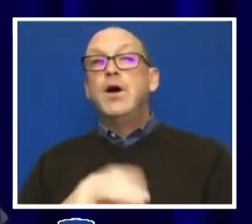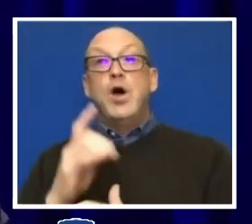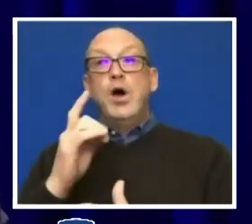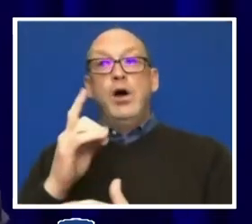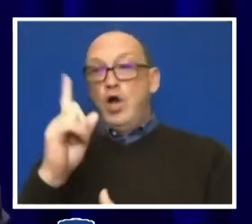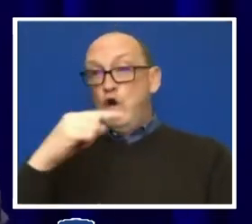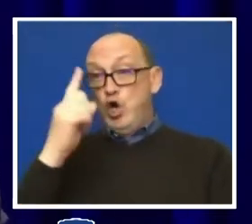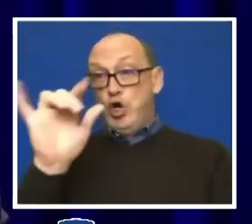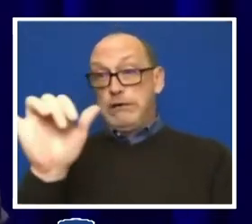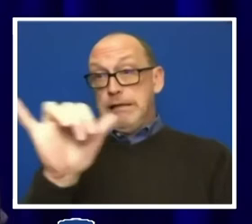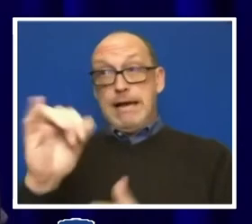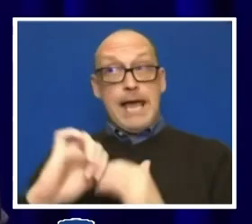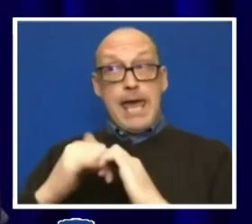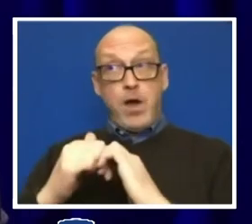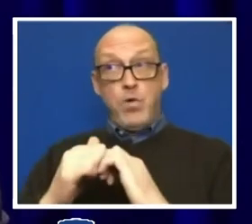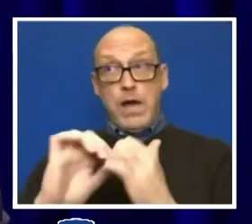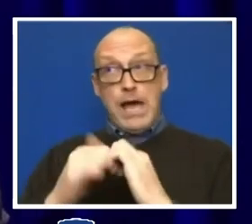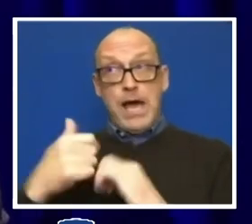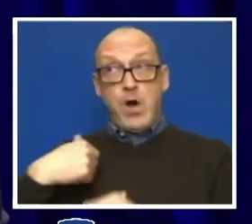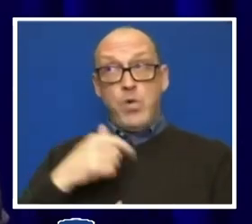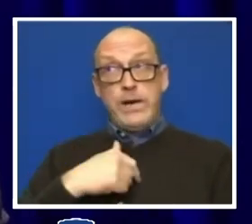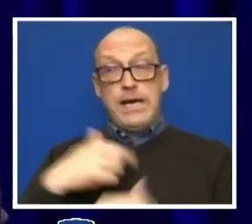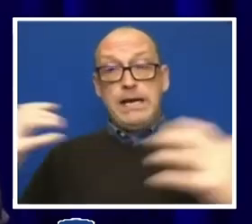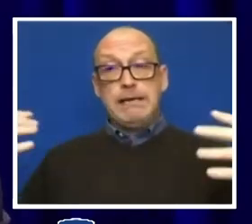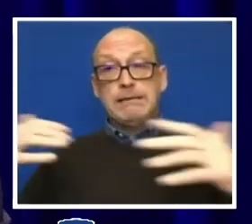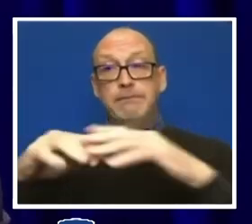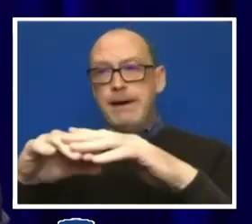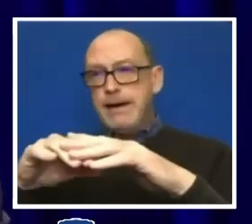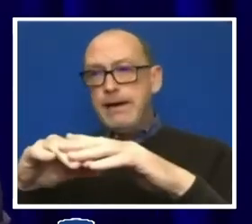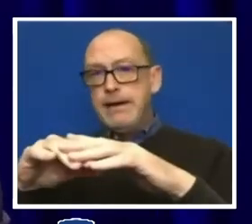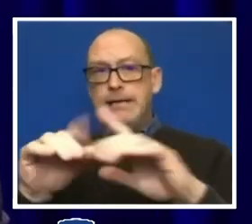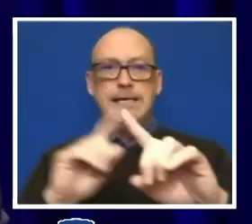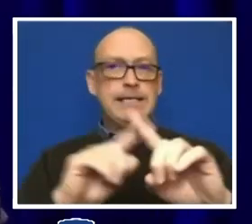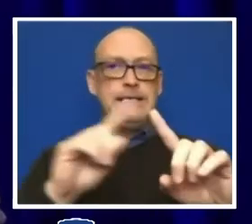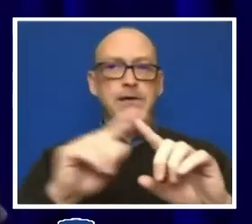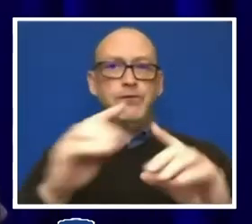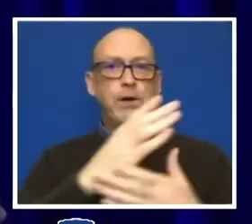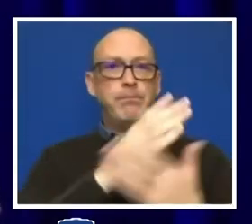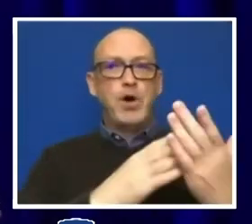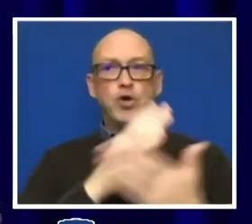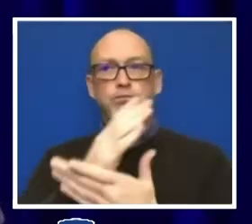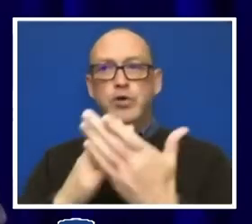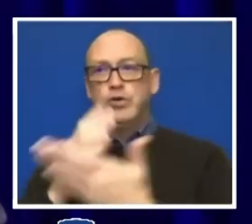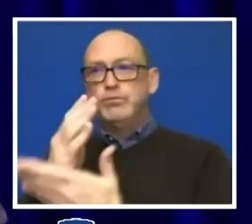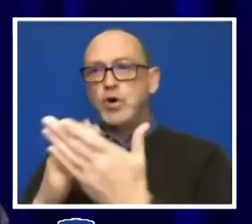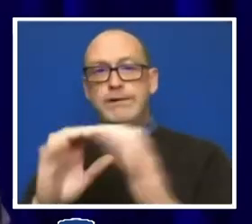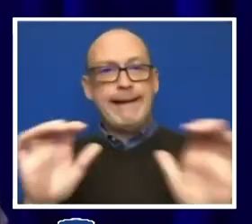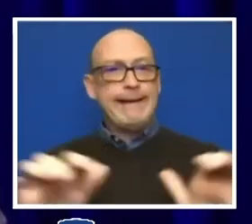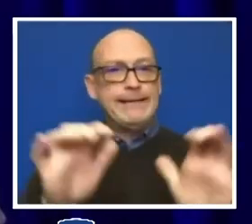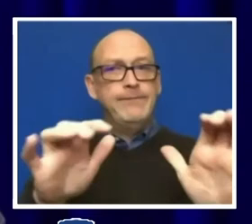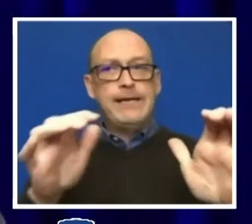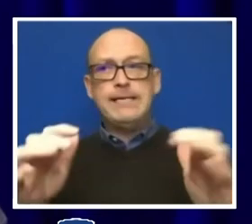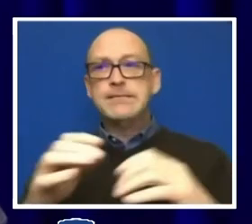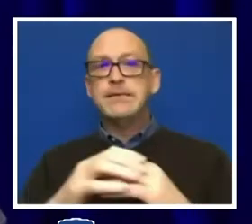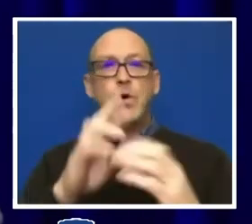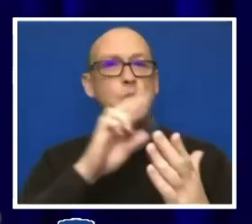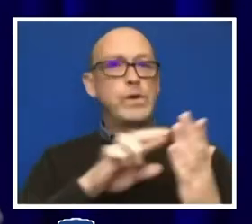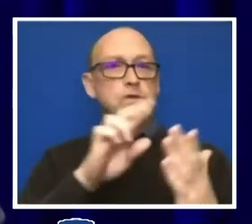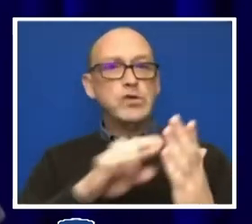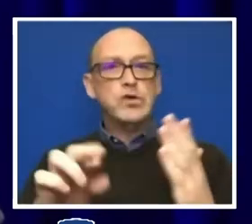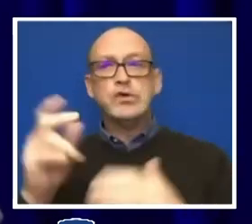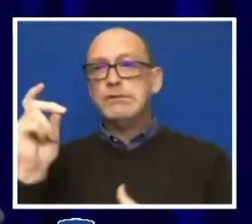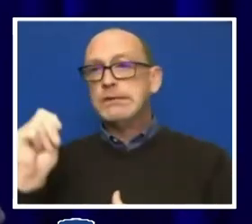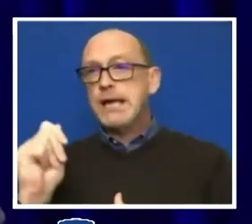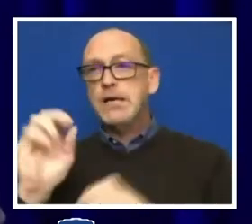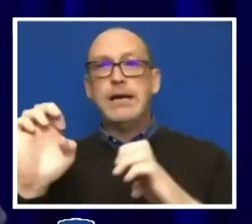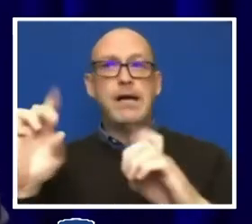like? How is it that we would combine the different components of activities, research and scholarship and education